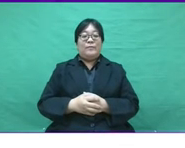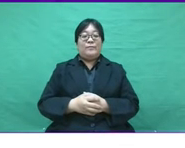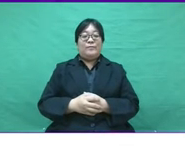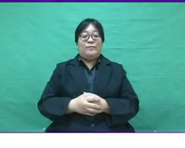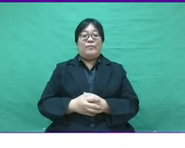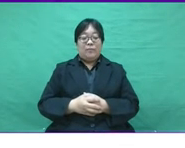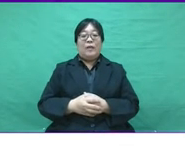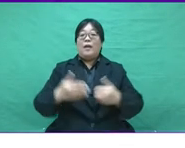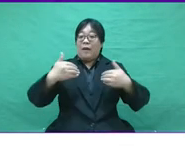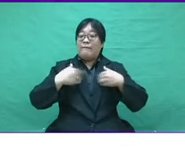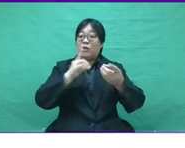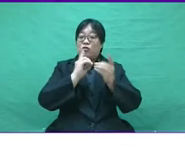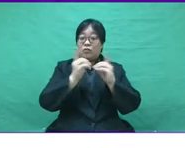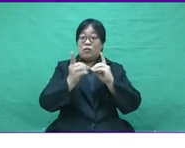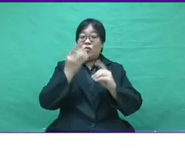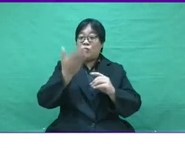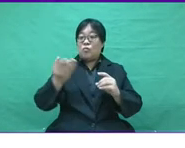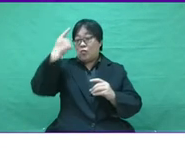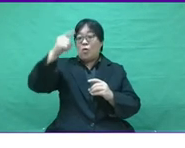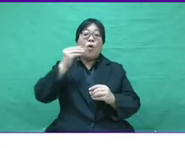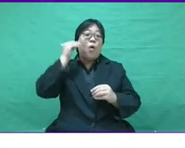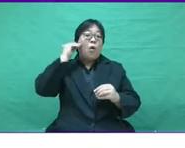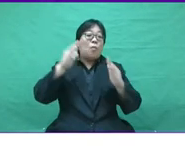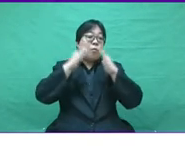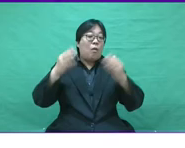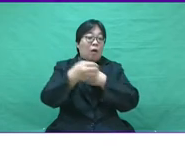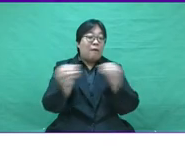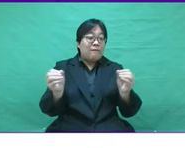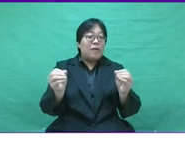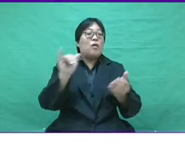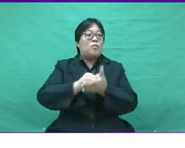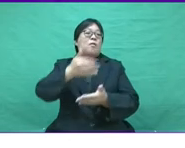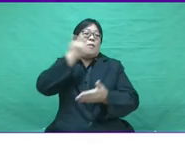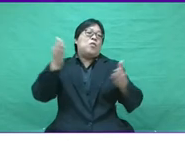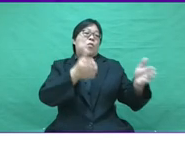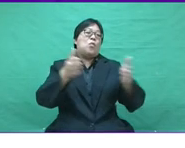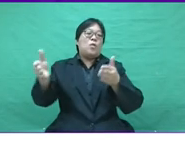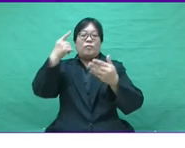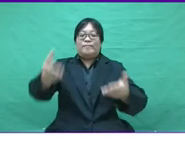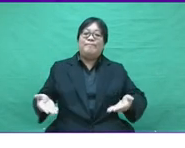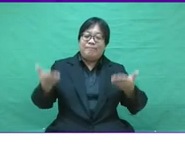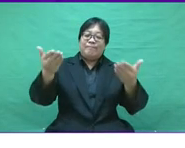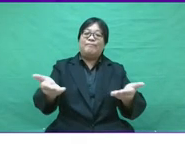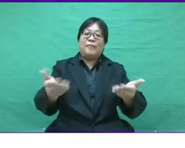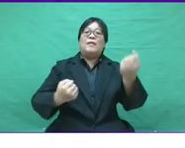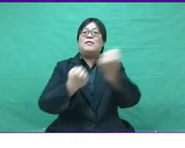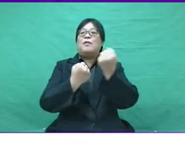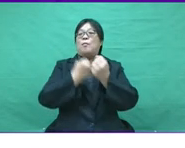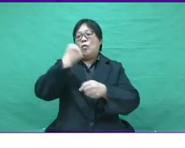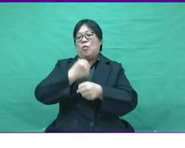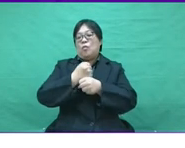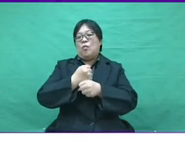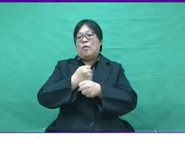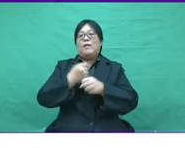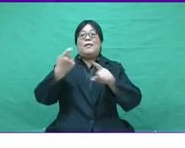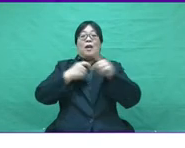for 2021. In the regard, having digital tools for home office is a better